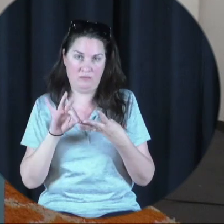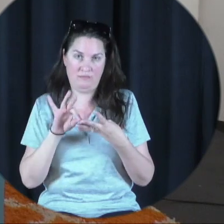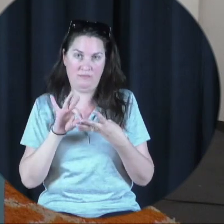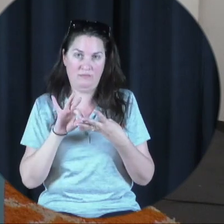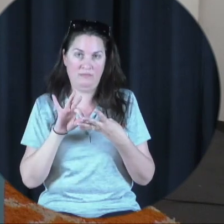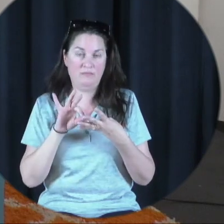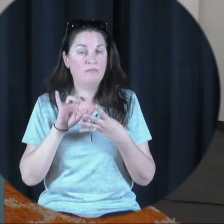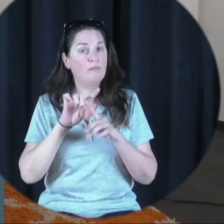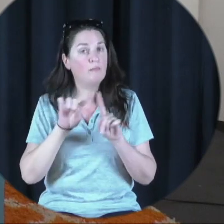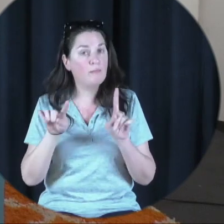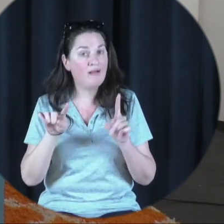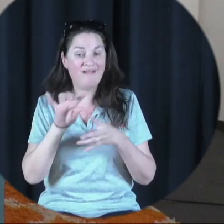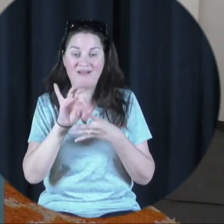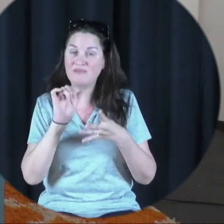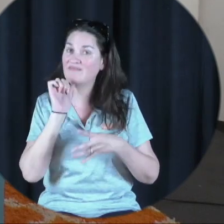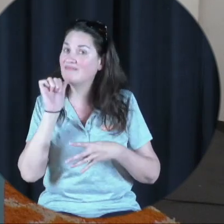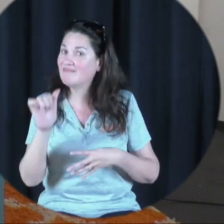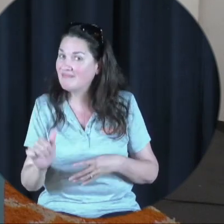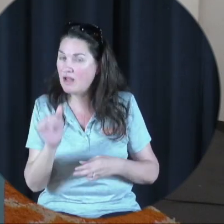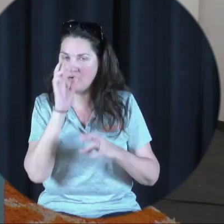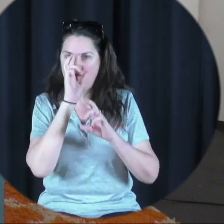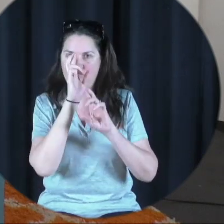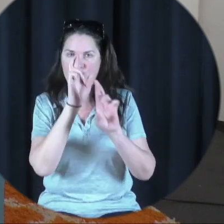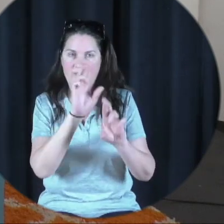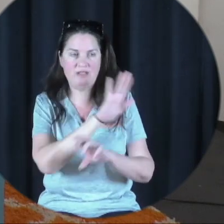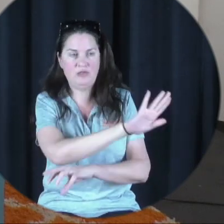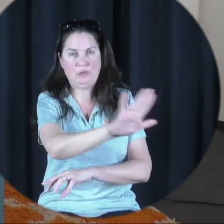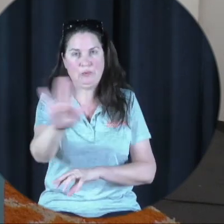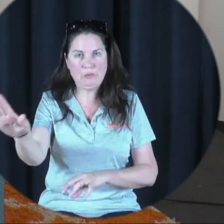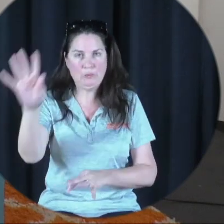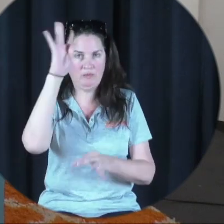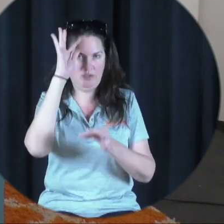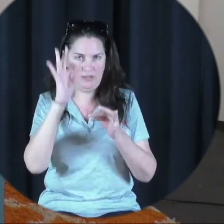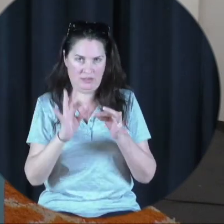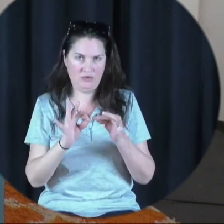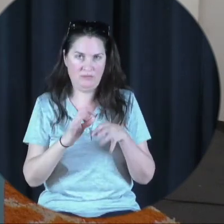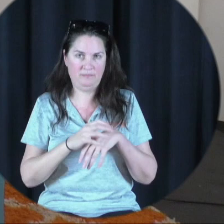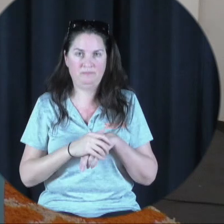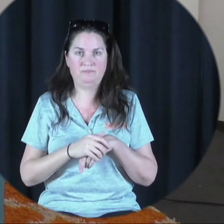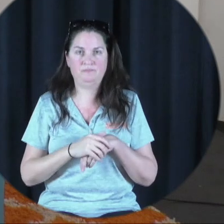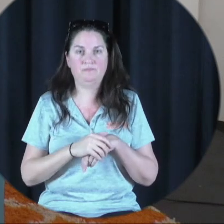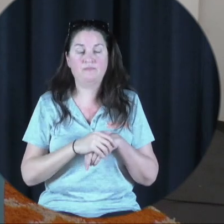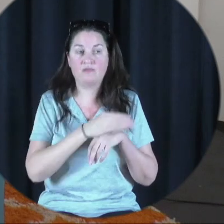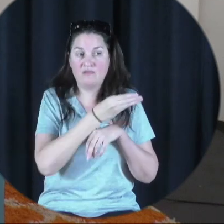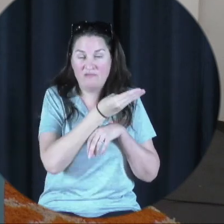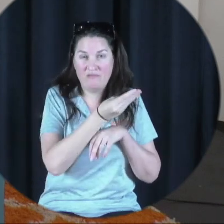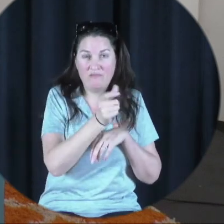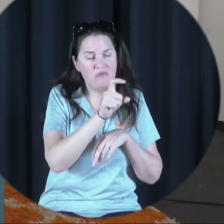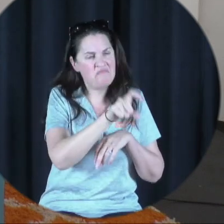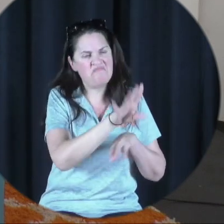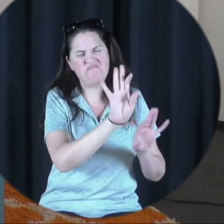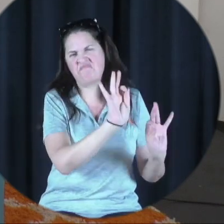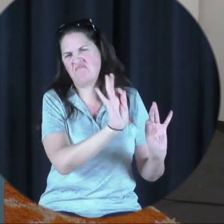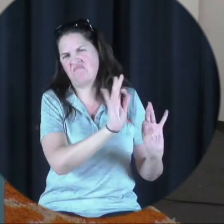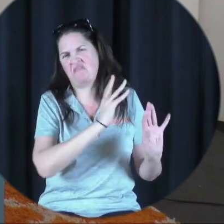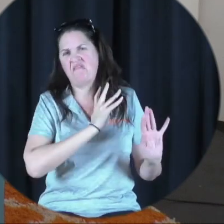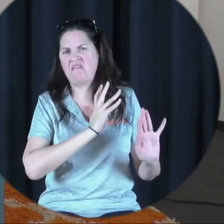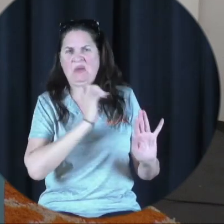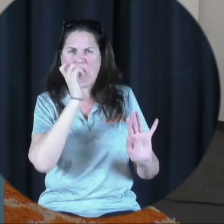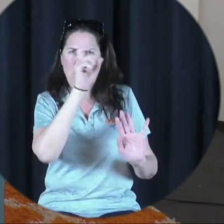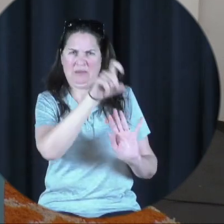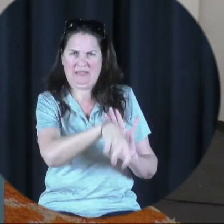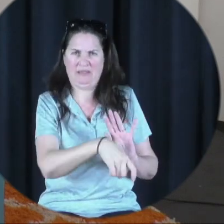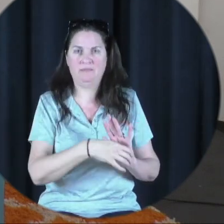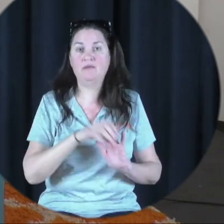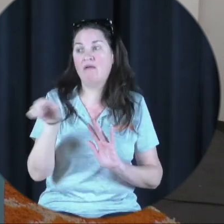right now. What isn't optional is respecting each other's decision about wearing them. For some, there isn't much need to wear them,